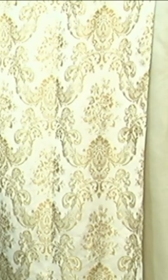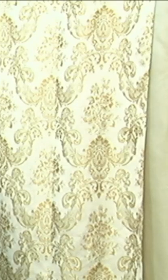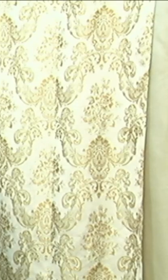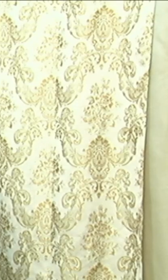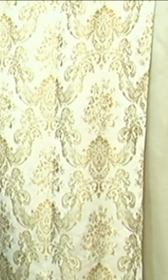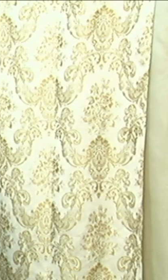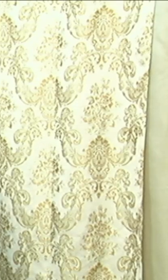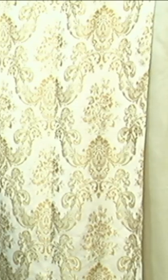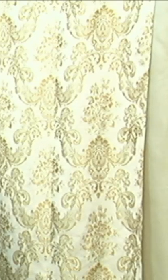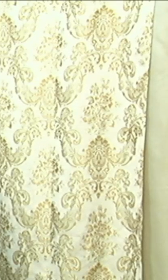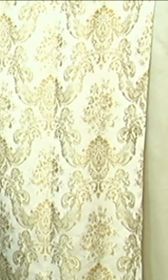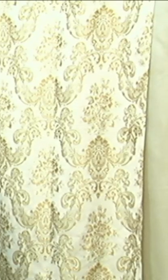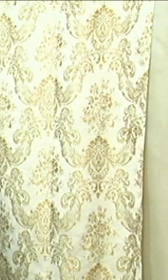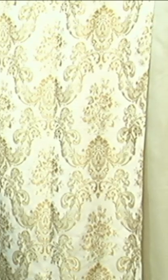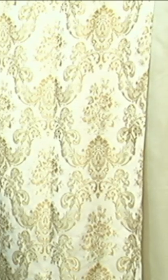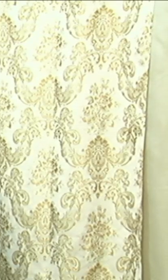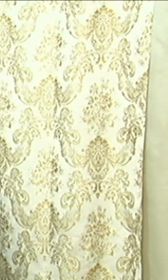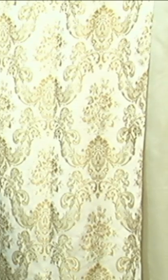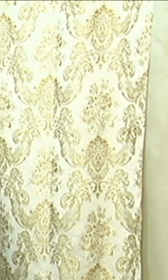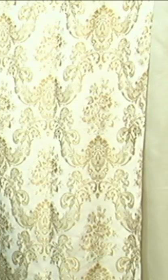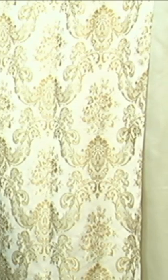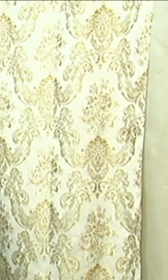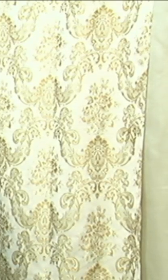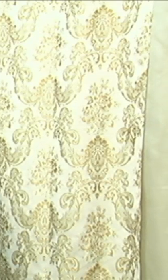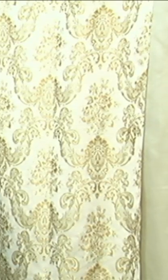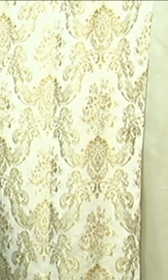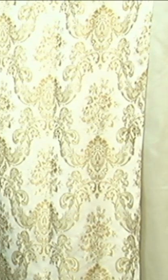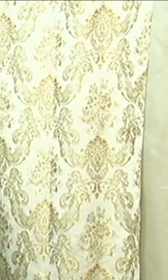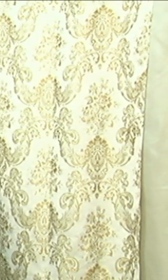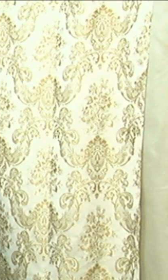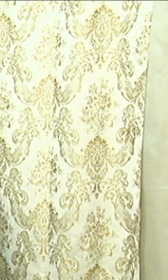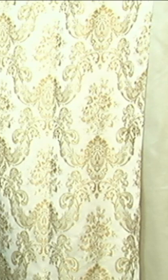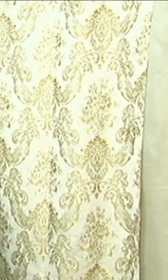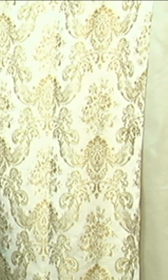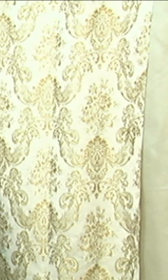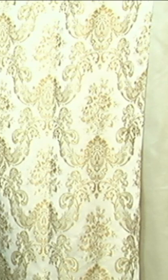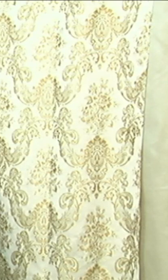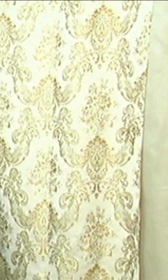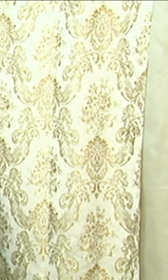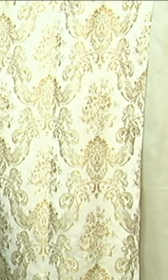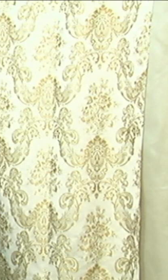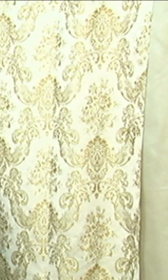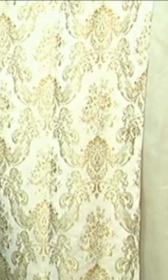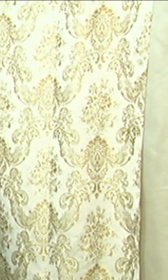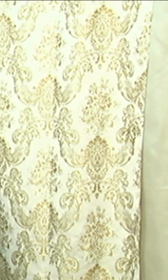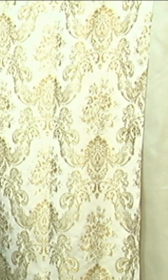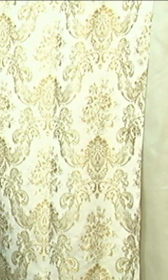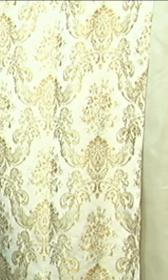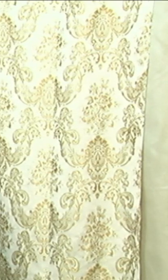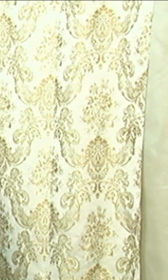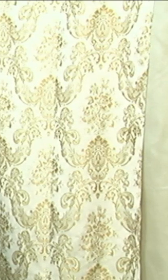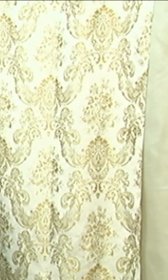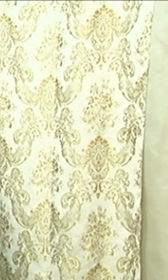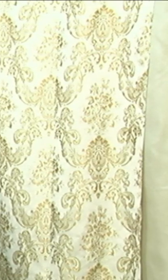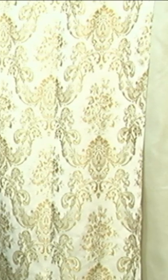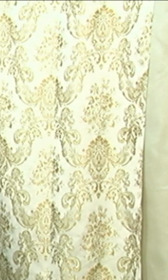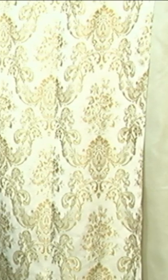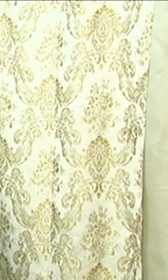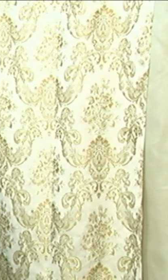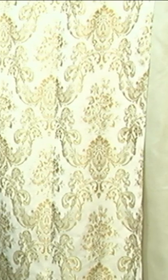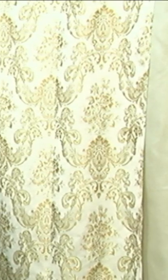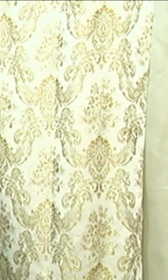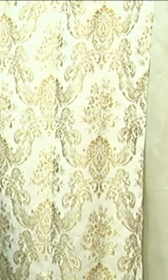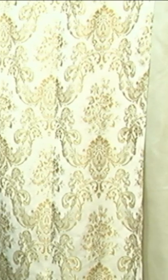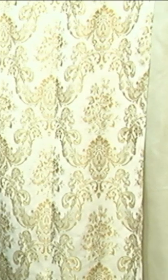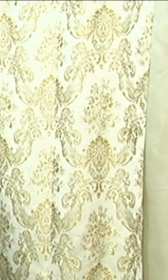somehow moving in a direction of God, moving towards serving God to the best that we know how. And